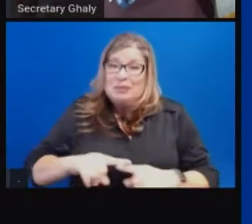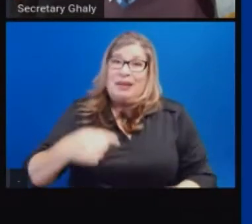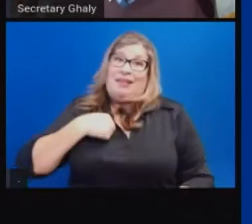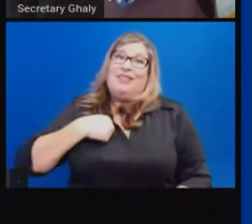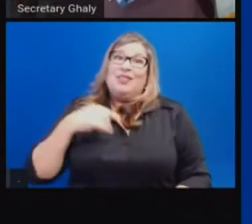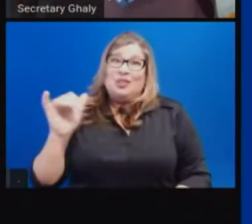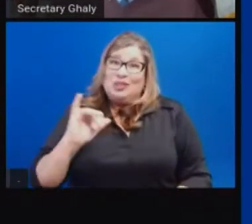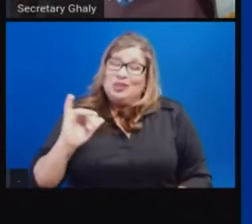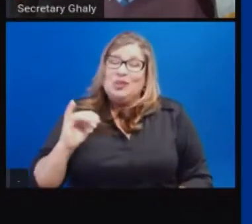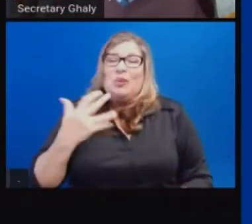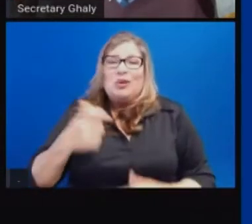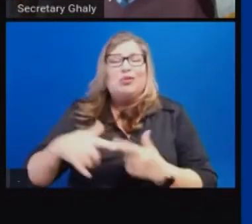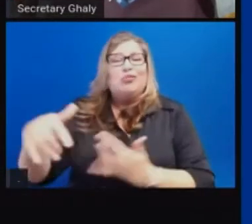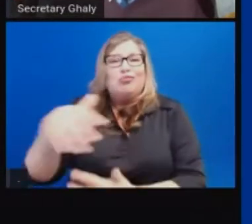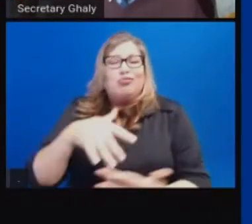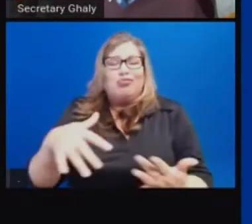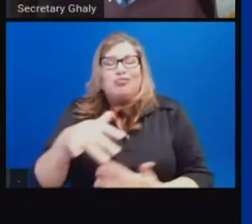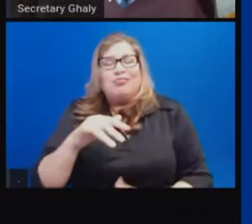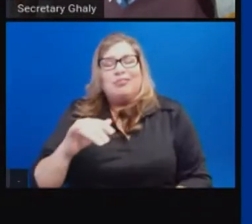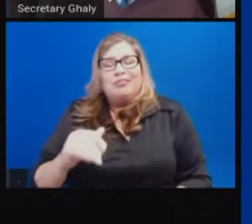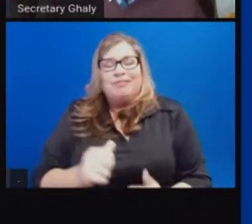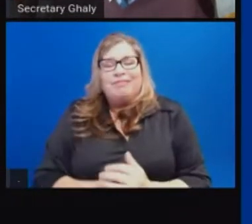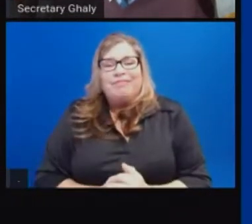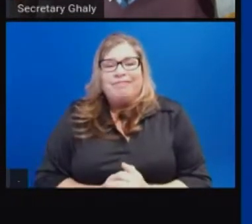alike. Next slide.